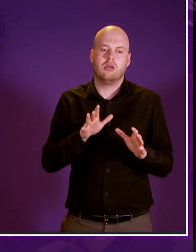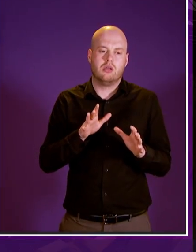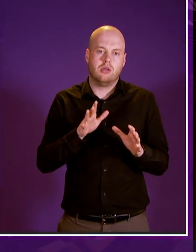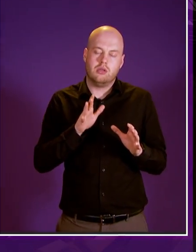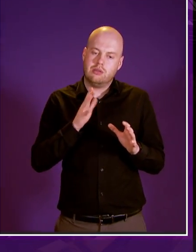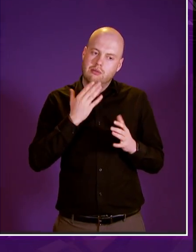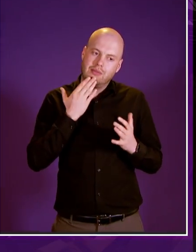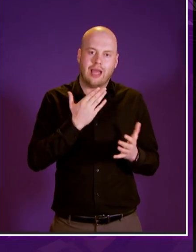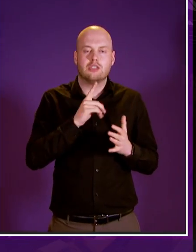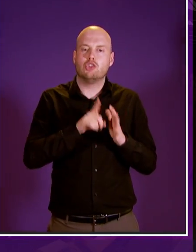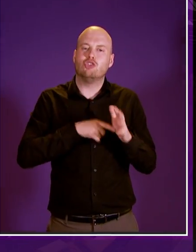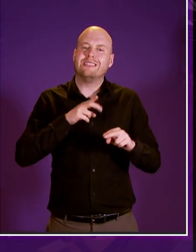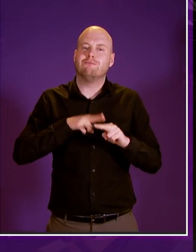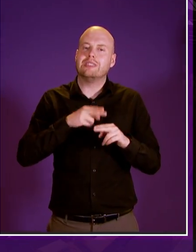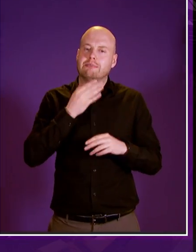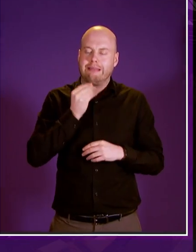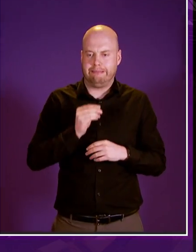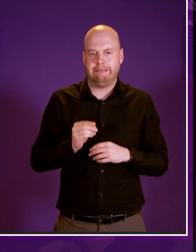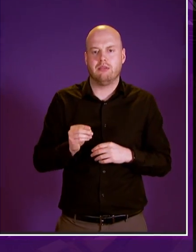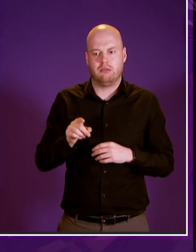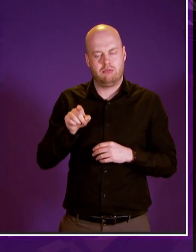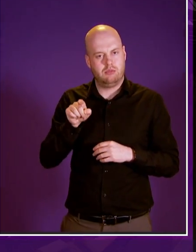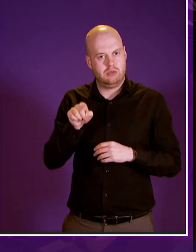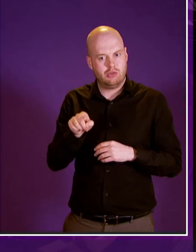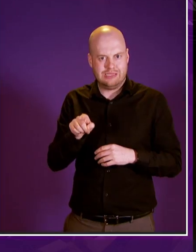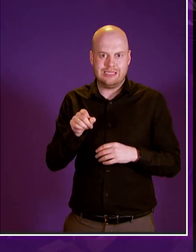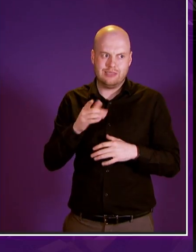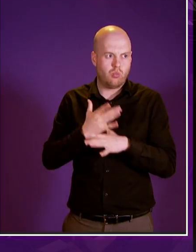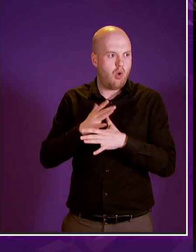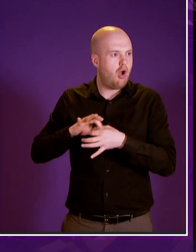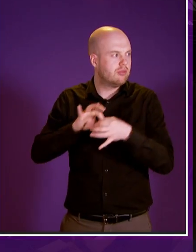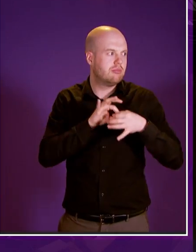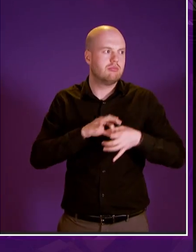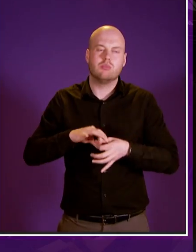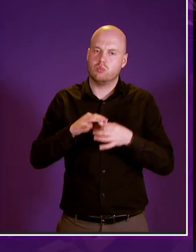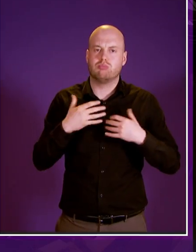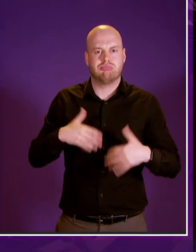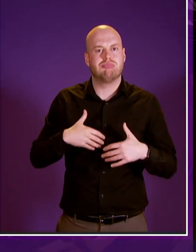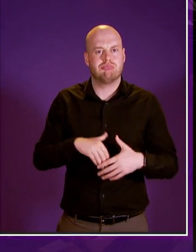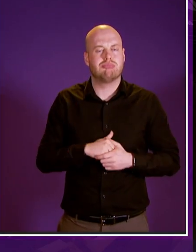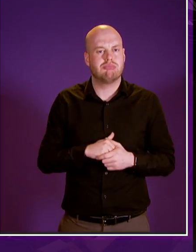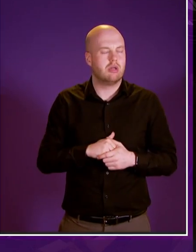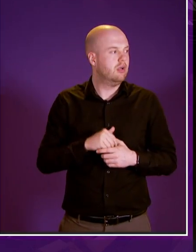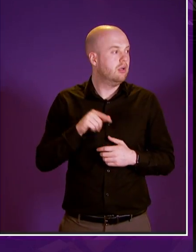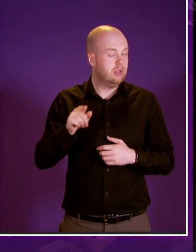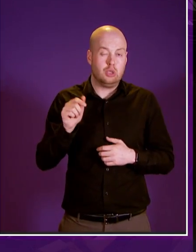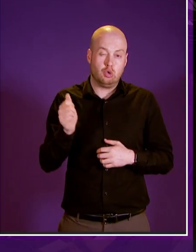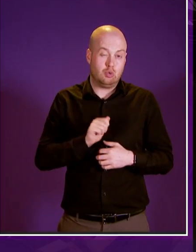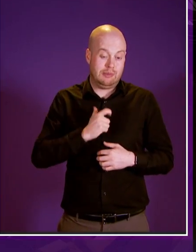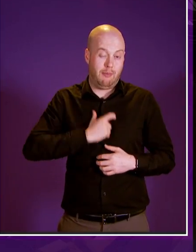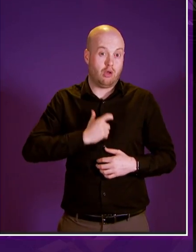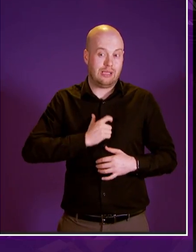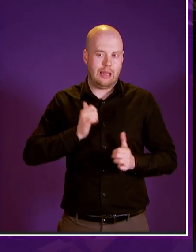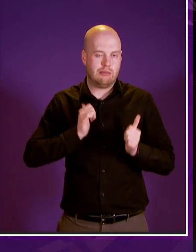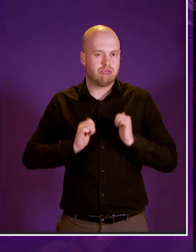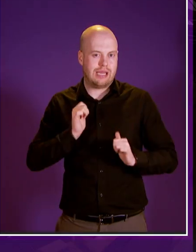my thanks to jean freeman for the way that she's worked with us all in this bill i think she should be personally proud of getting